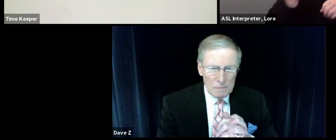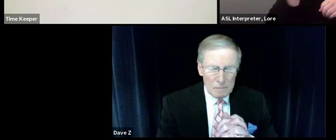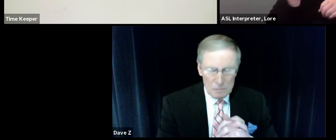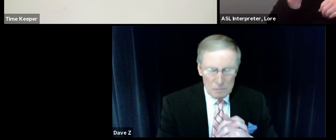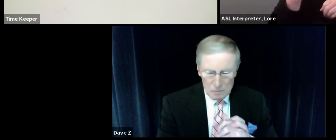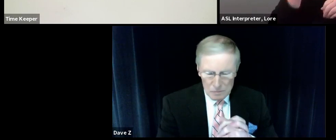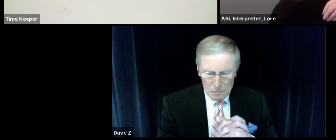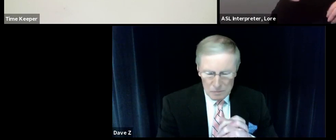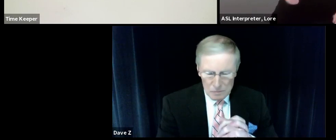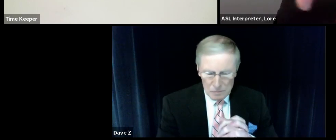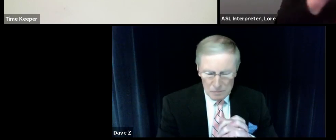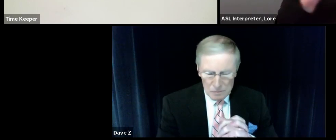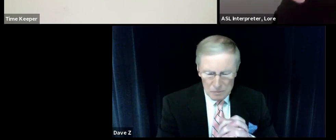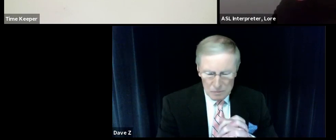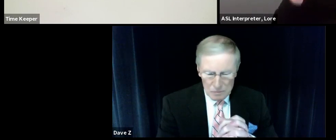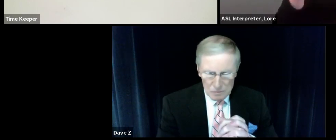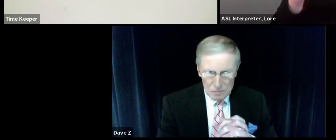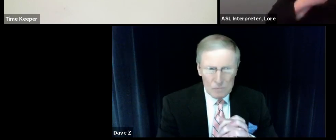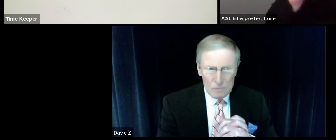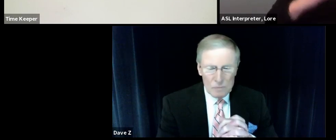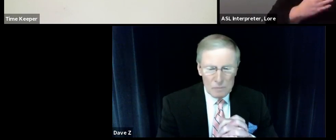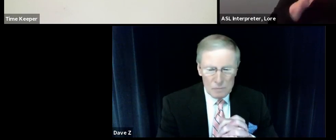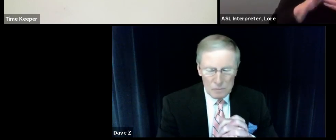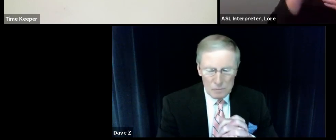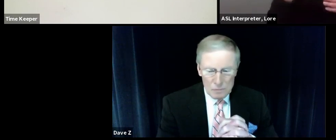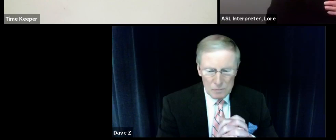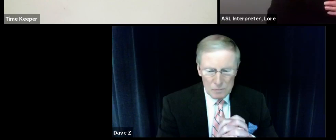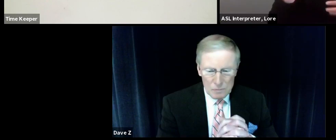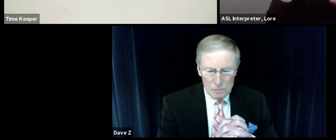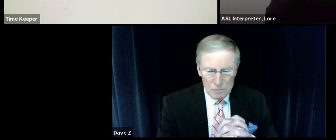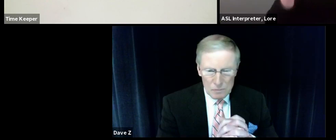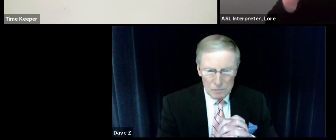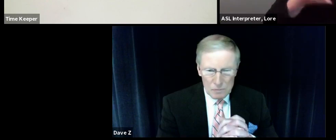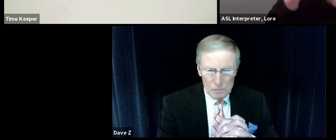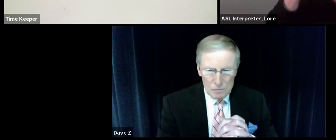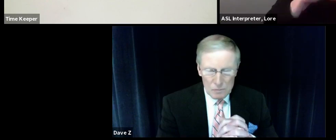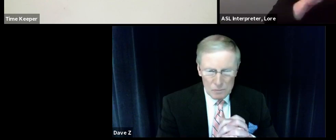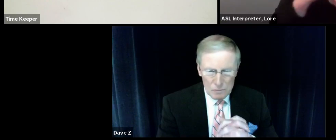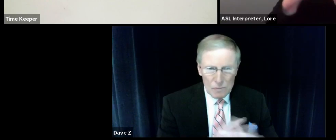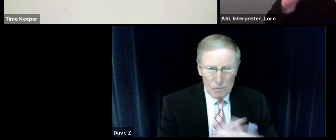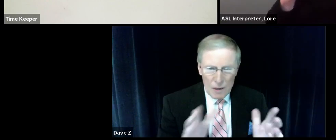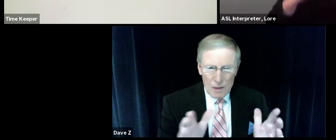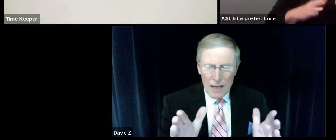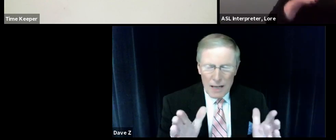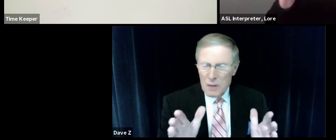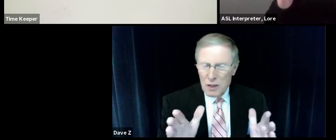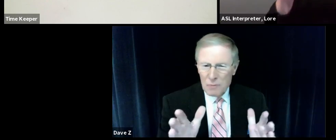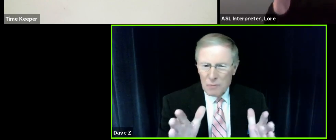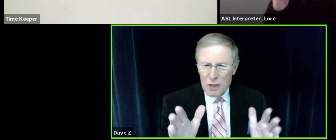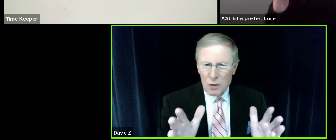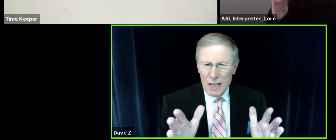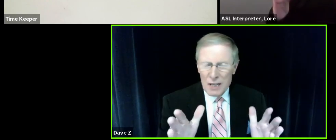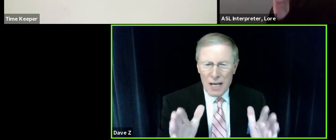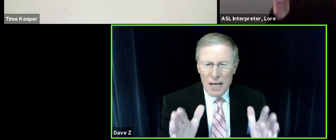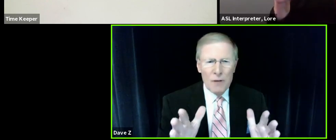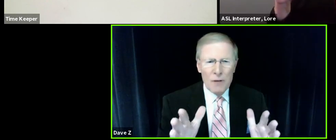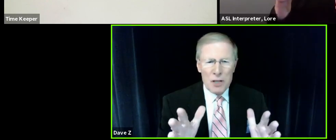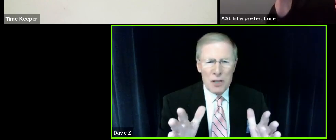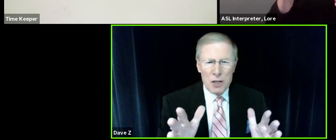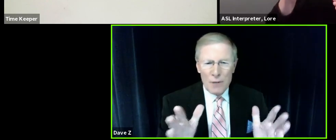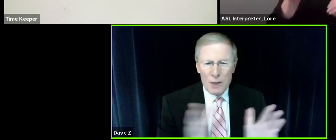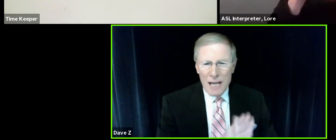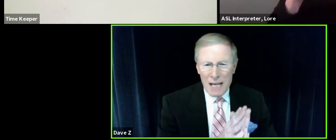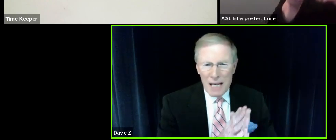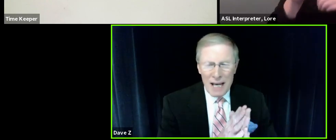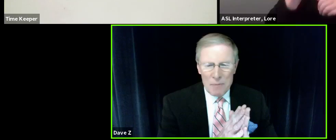residents of Greenbelt. And it's for that reason that I first decided to run to be a candidate in 2007, and when permitted to be- Mr. Orlean, thank you very